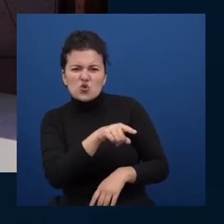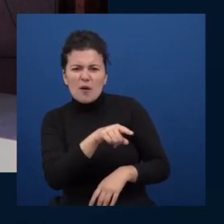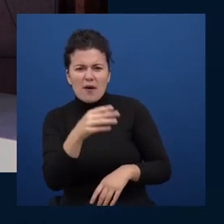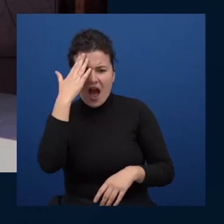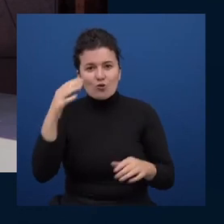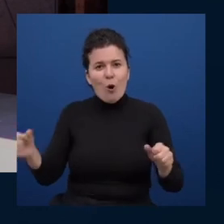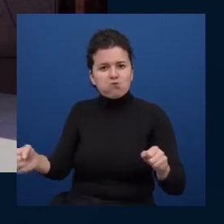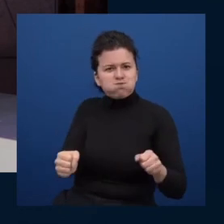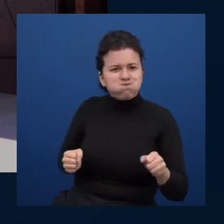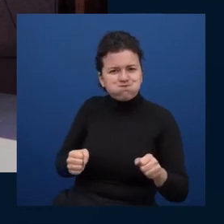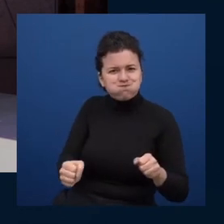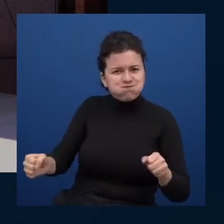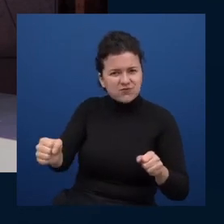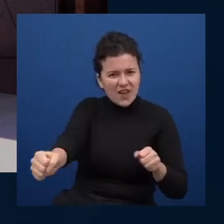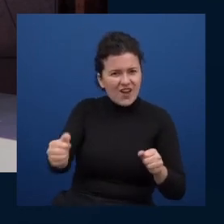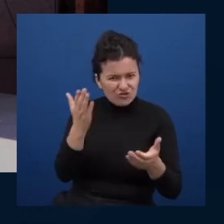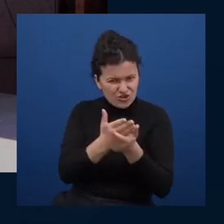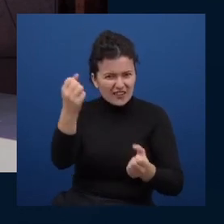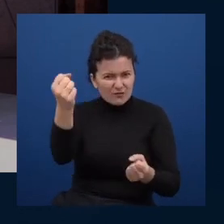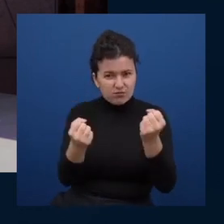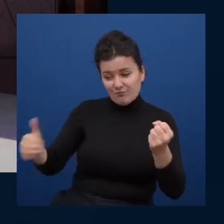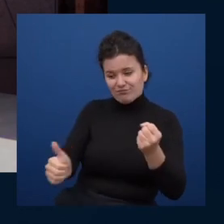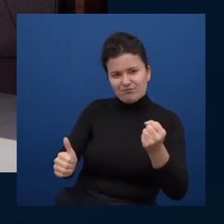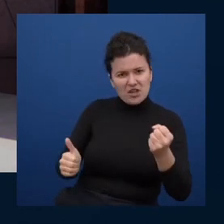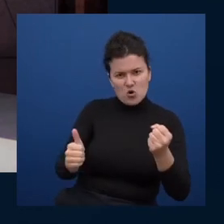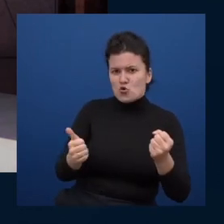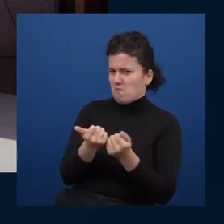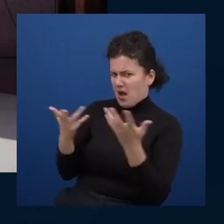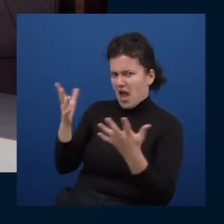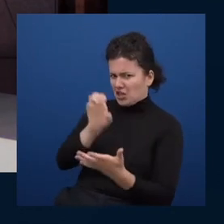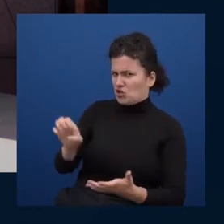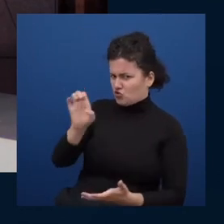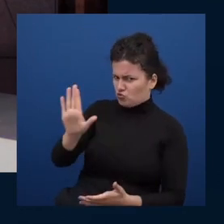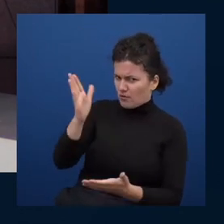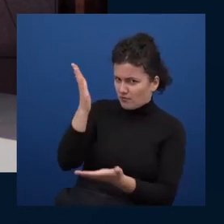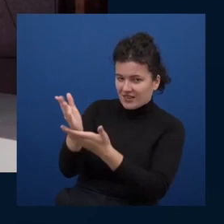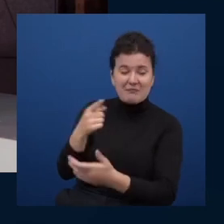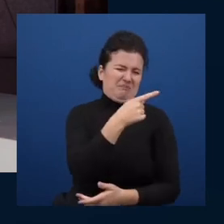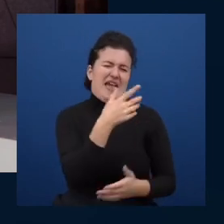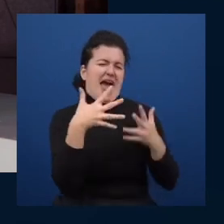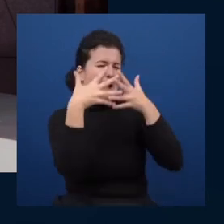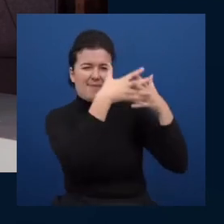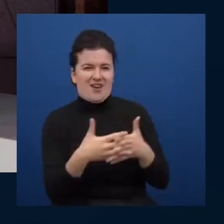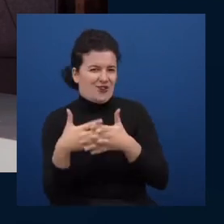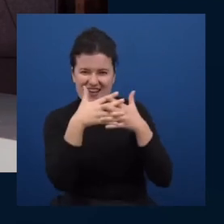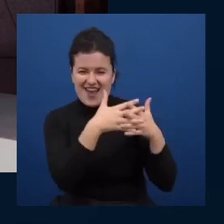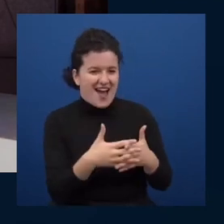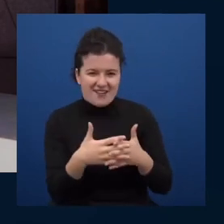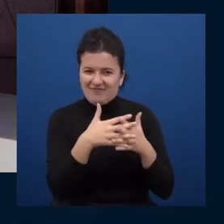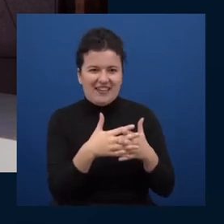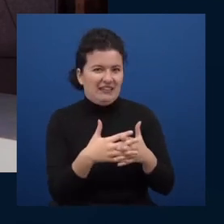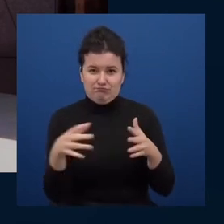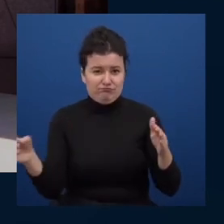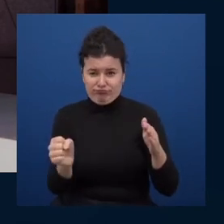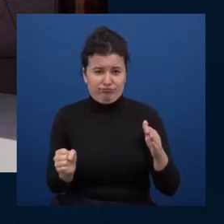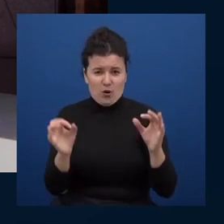cars stick we call them stick shift um good question in the u.s uh there's no more stick